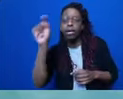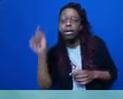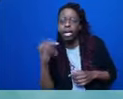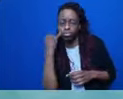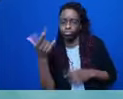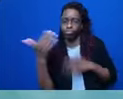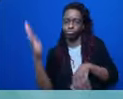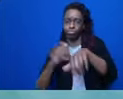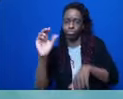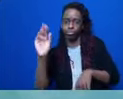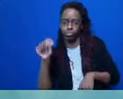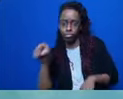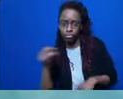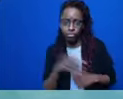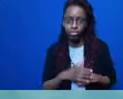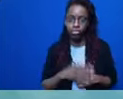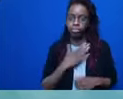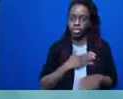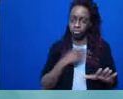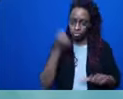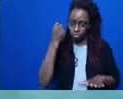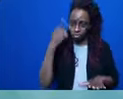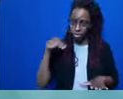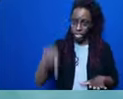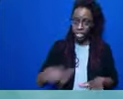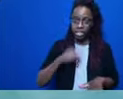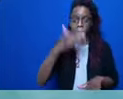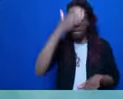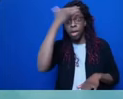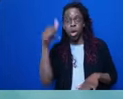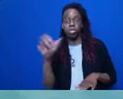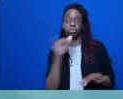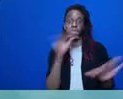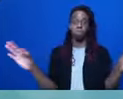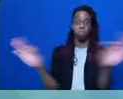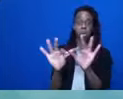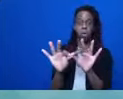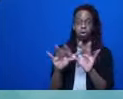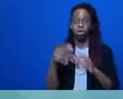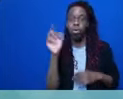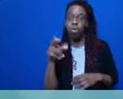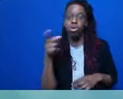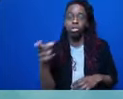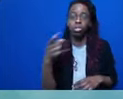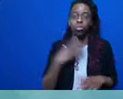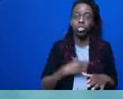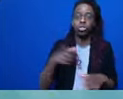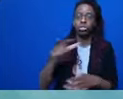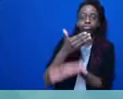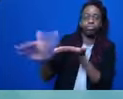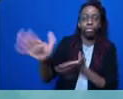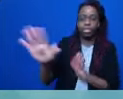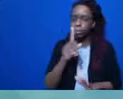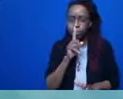because you are unimportant or that we wish to exclude you. Instead, we're trying to demonstrate compassion and care